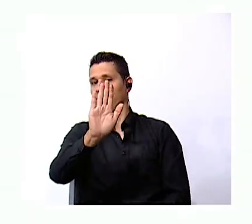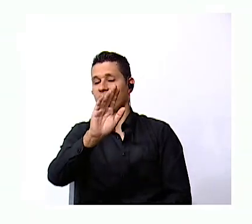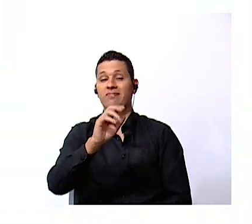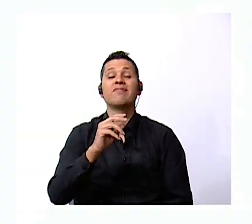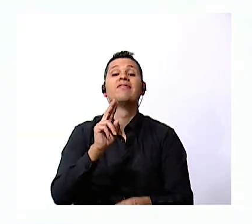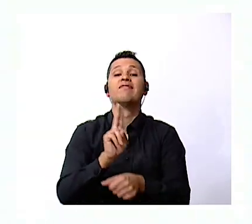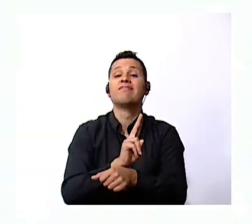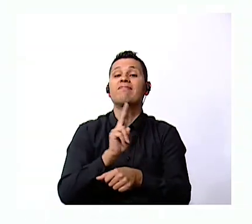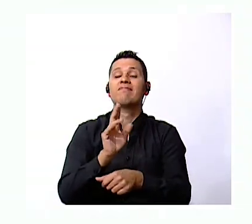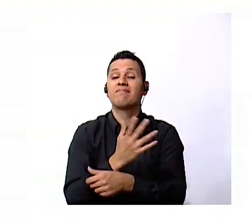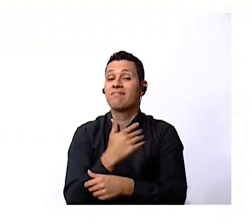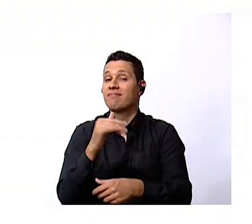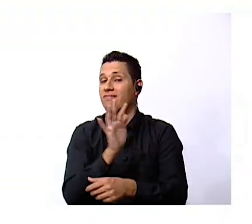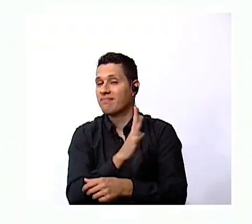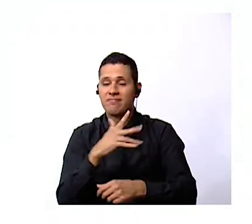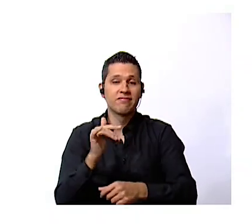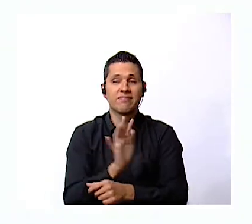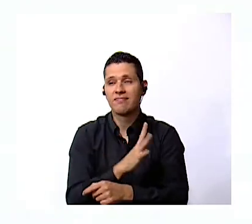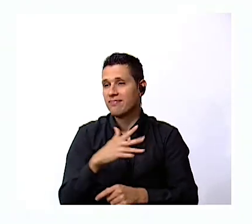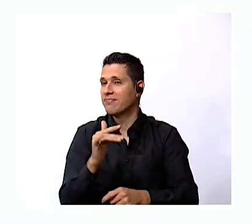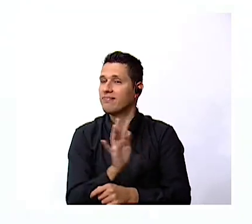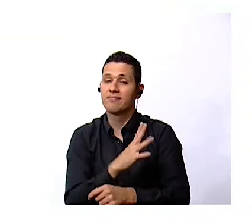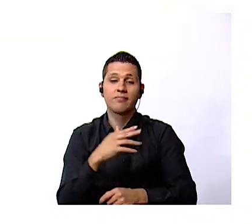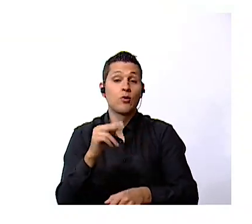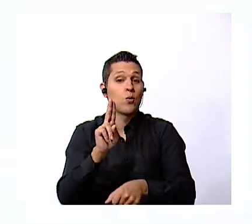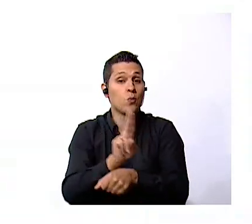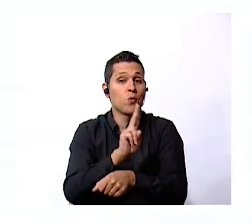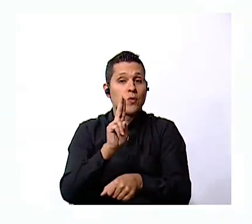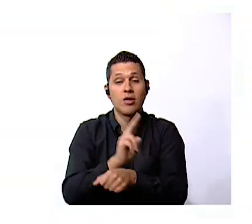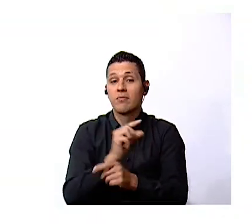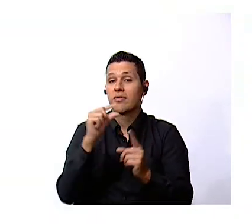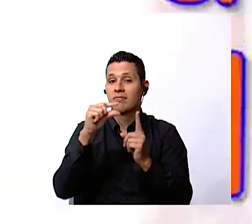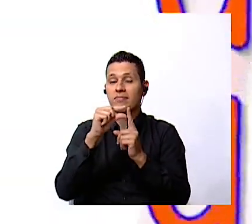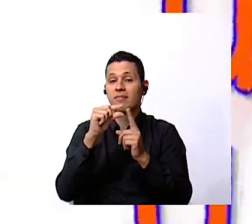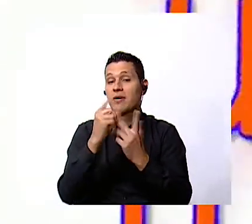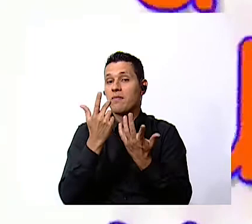words now let's make the letter u sound